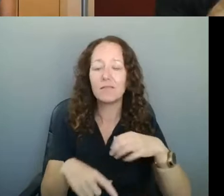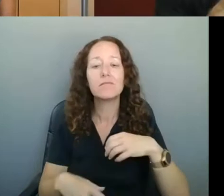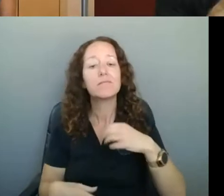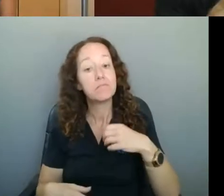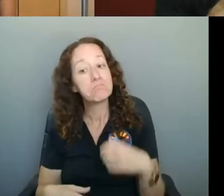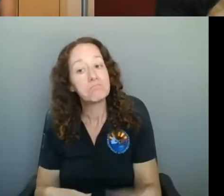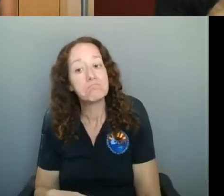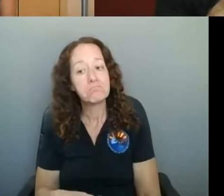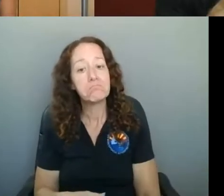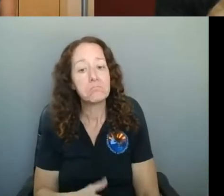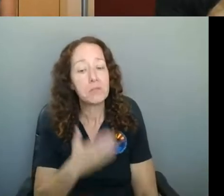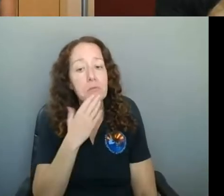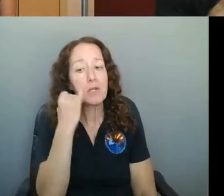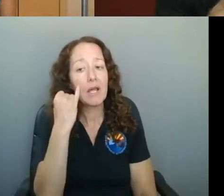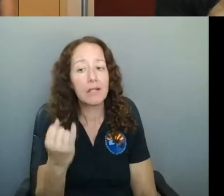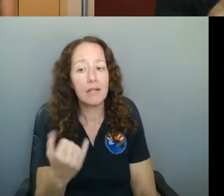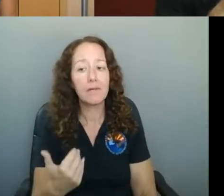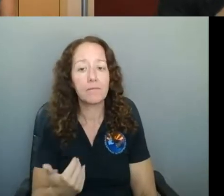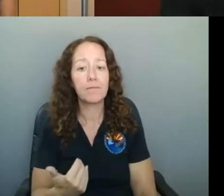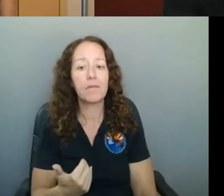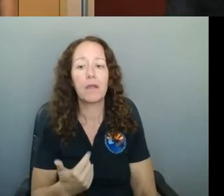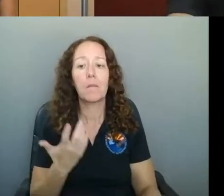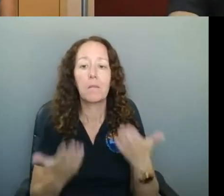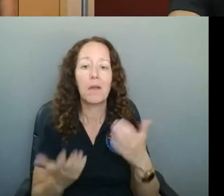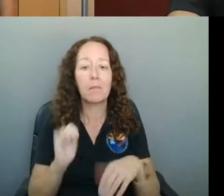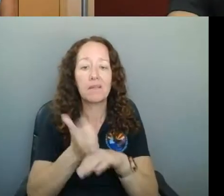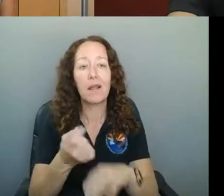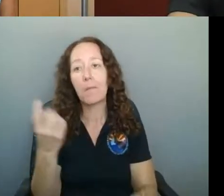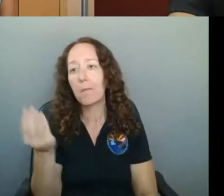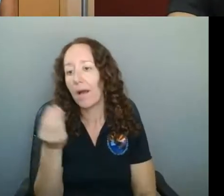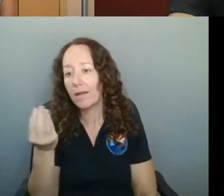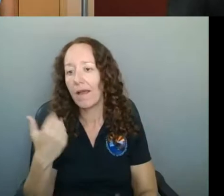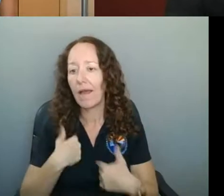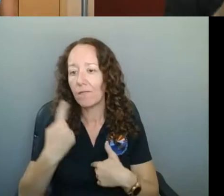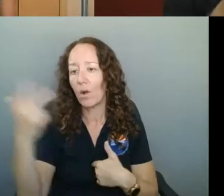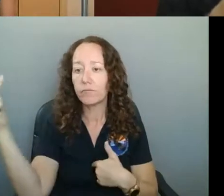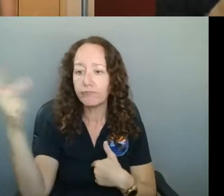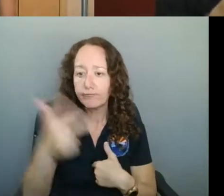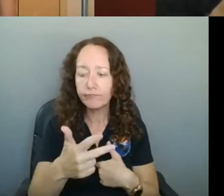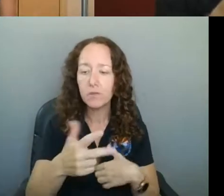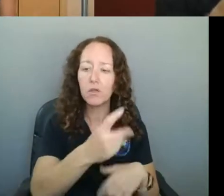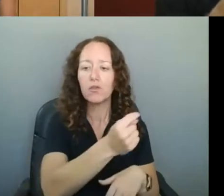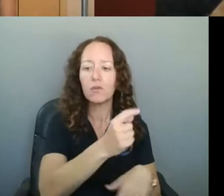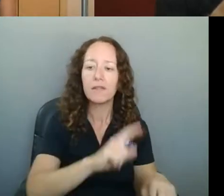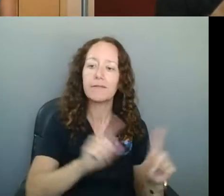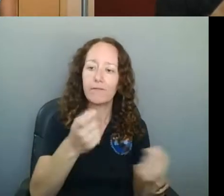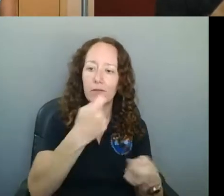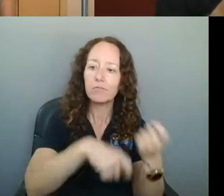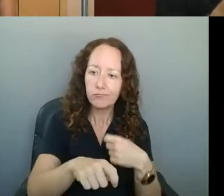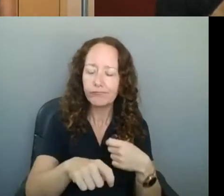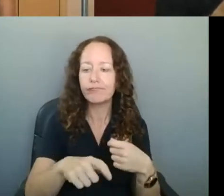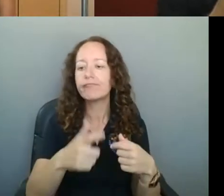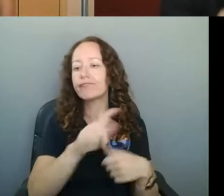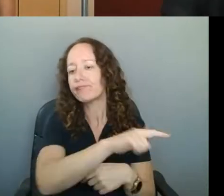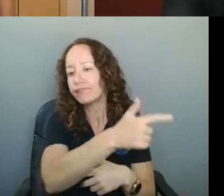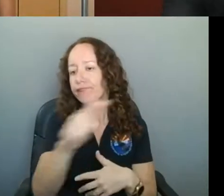a food truck or a few, you know, have different ones, different days or something, and be able to utilize those across Whiskey